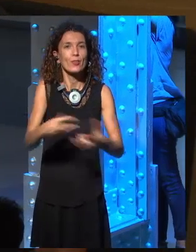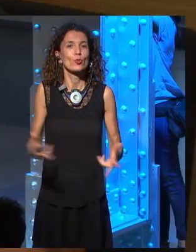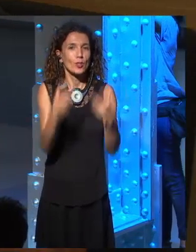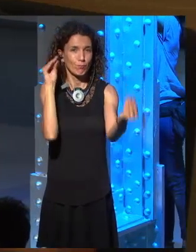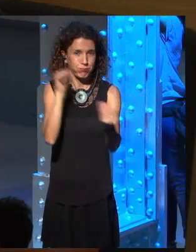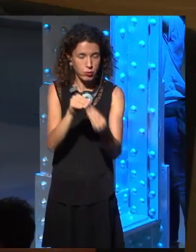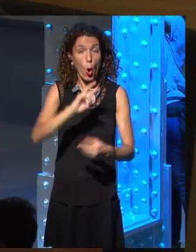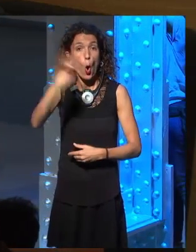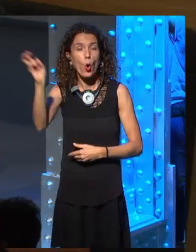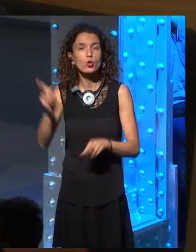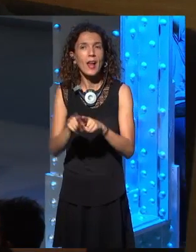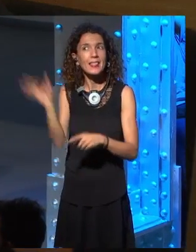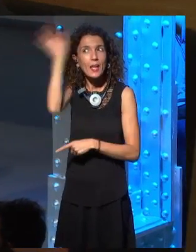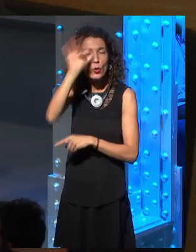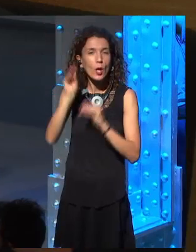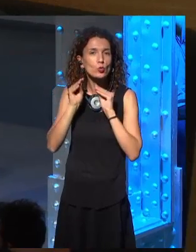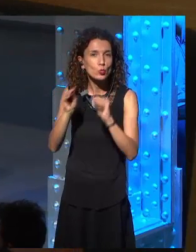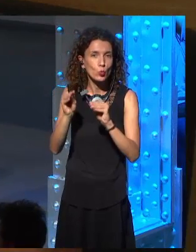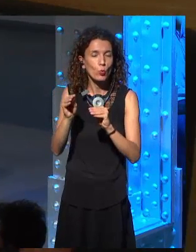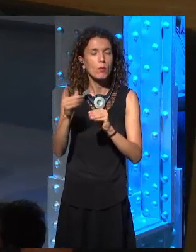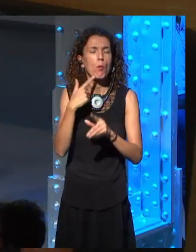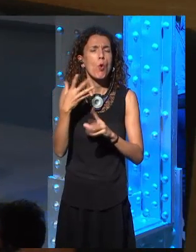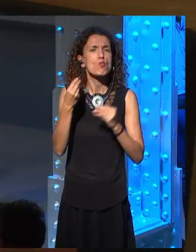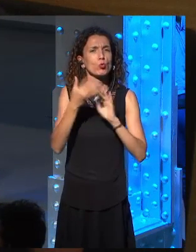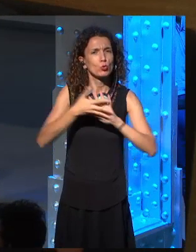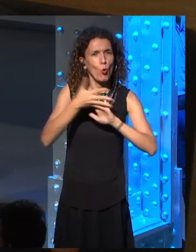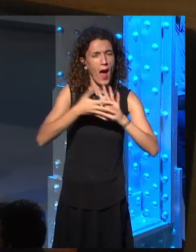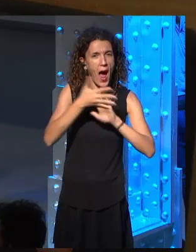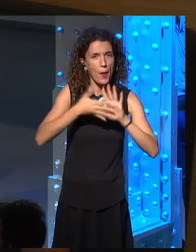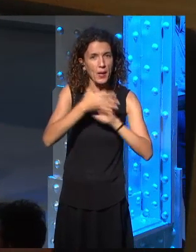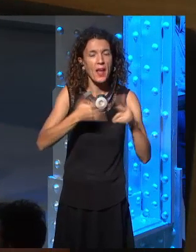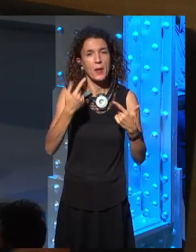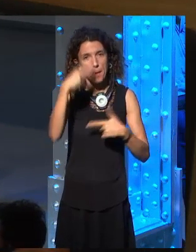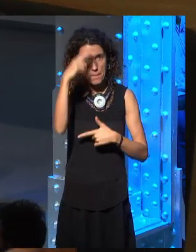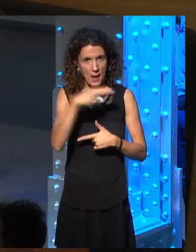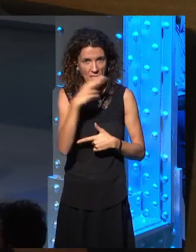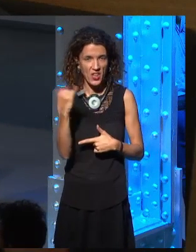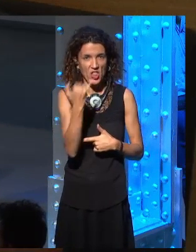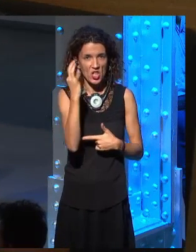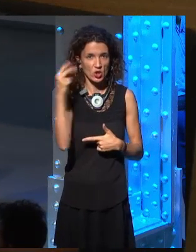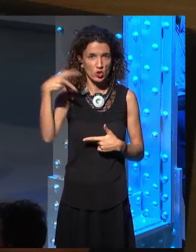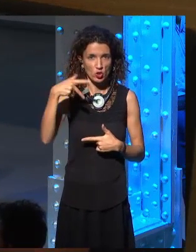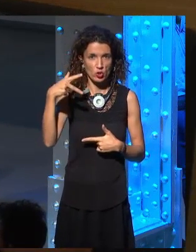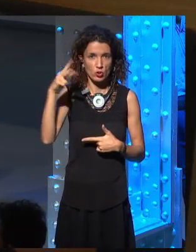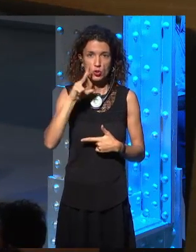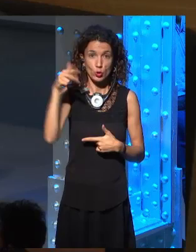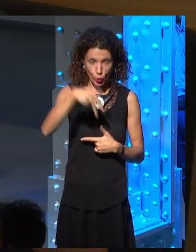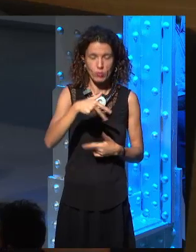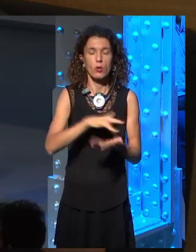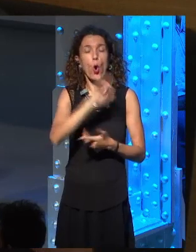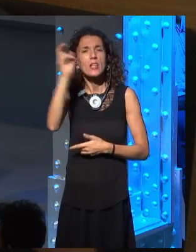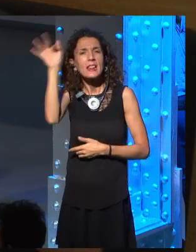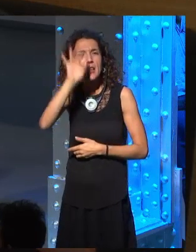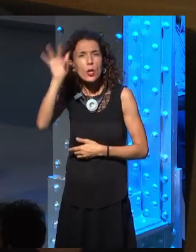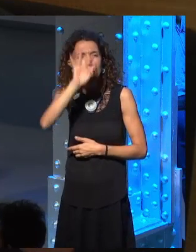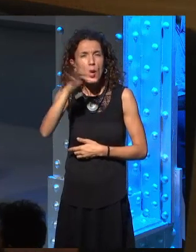and then that has been confirmed in the TV series. What other theories, not regarding